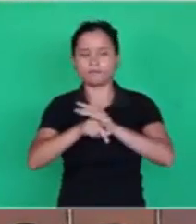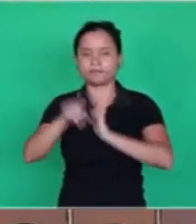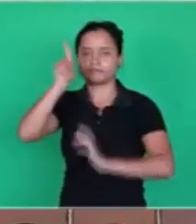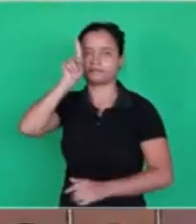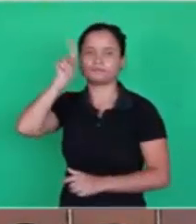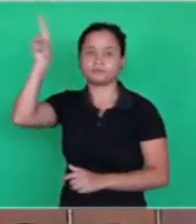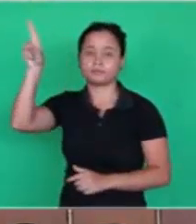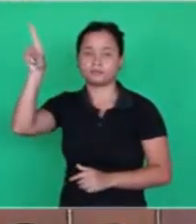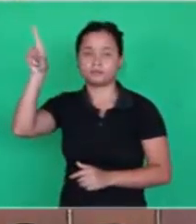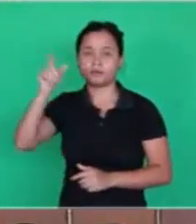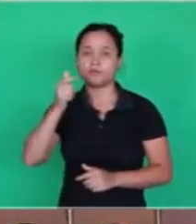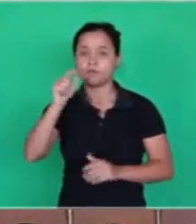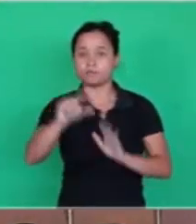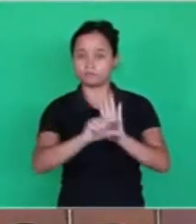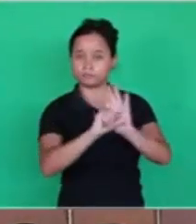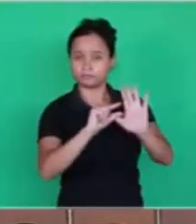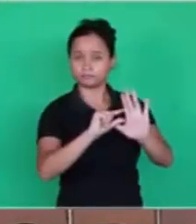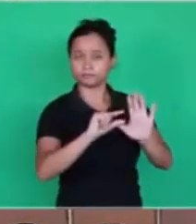Let's look at another verse.